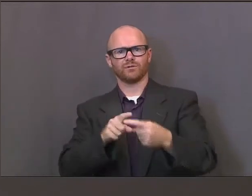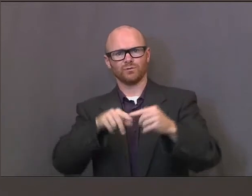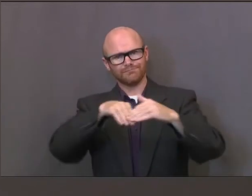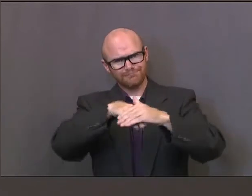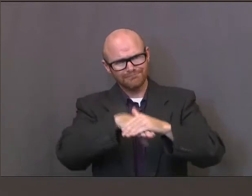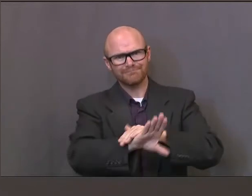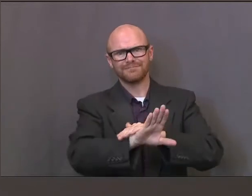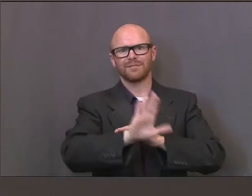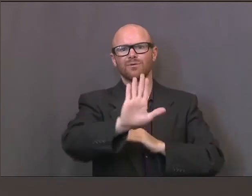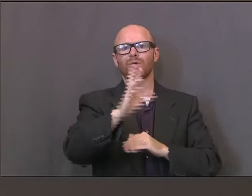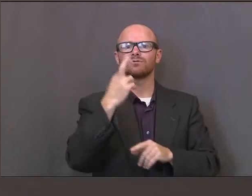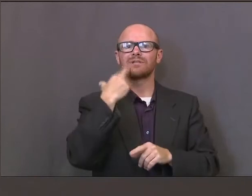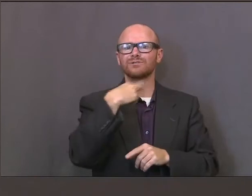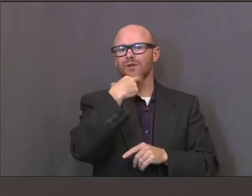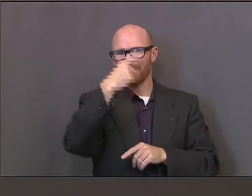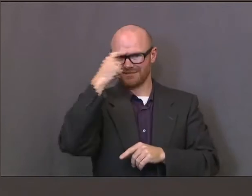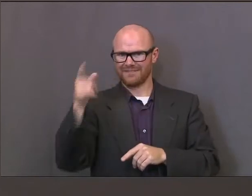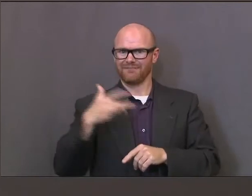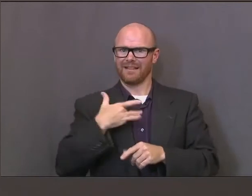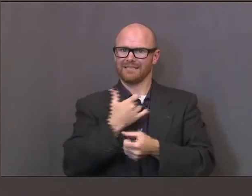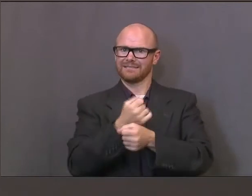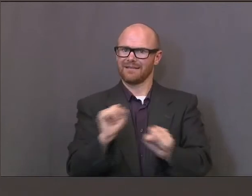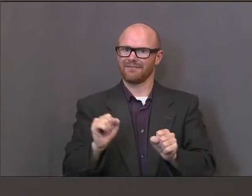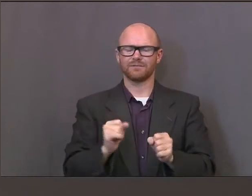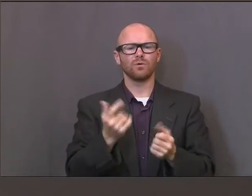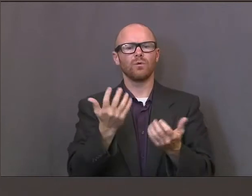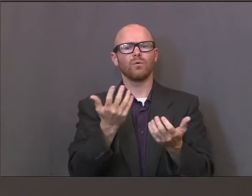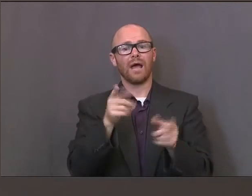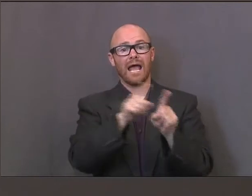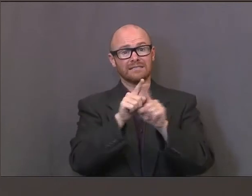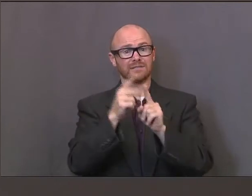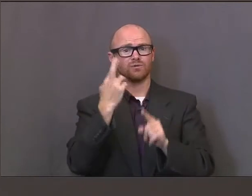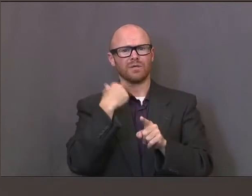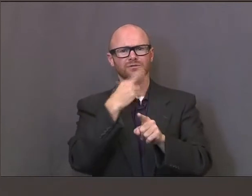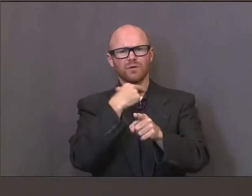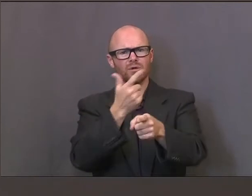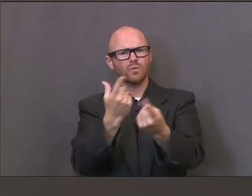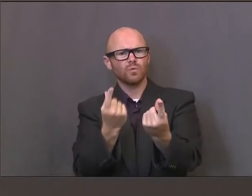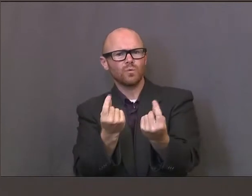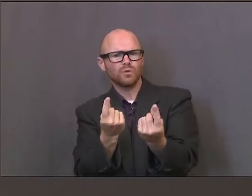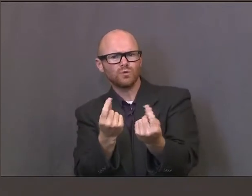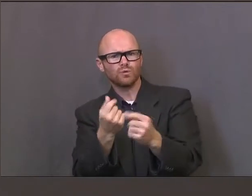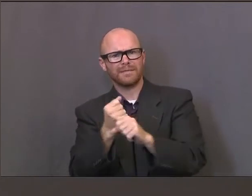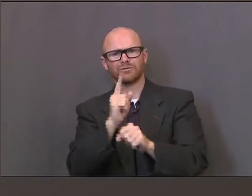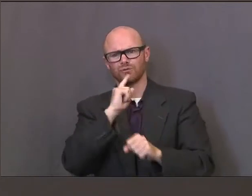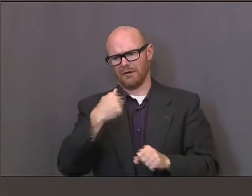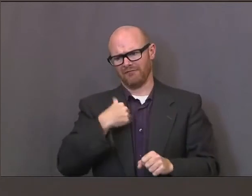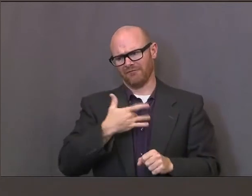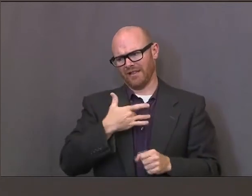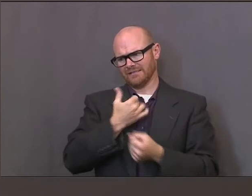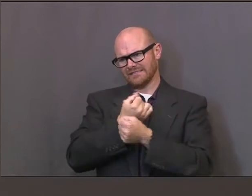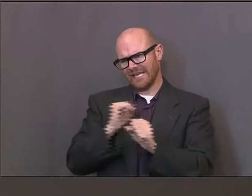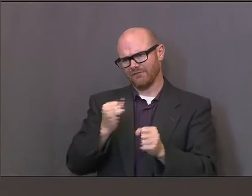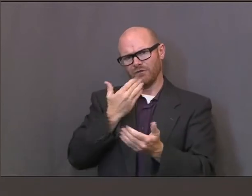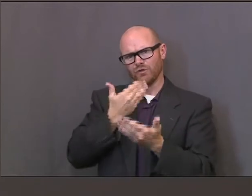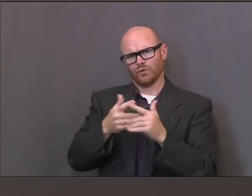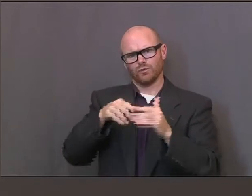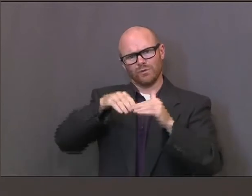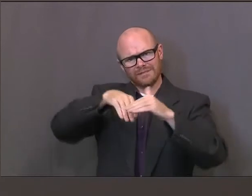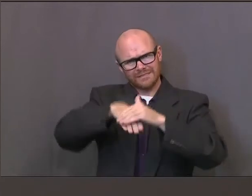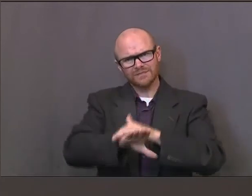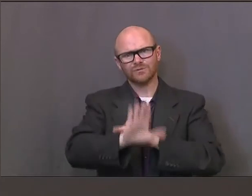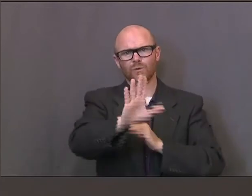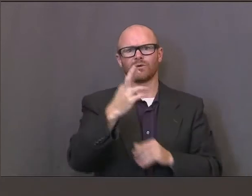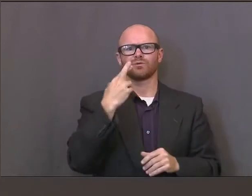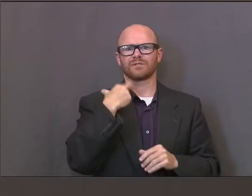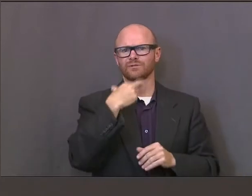back and eat in my restaurant. What am I doing as a restaurateur to, in fact, ensure confidence of the consumers that they